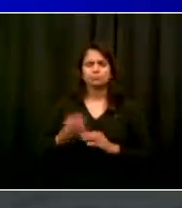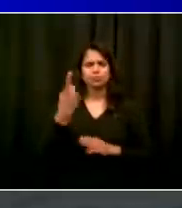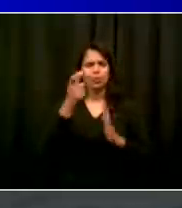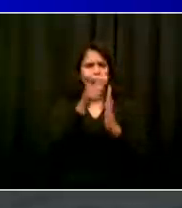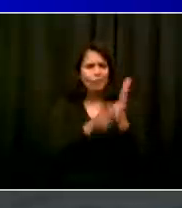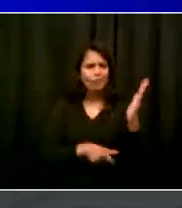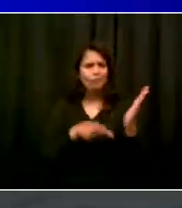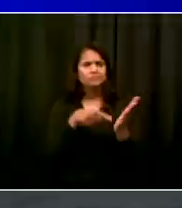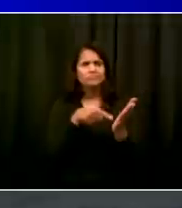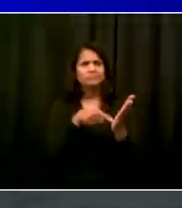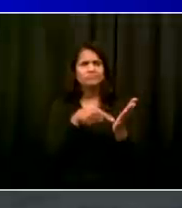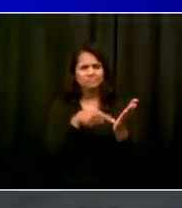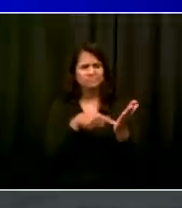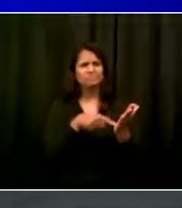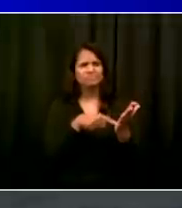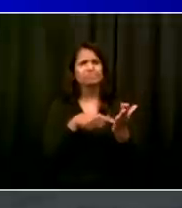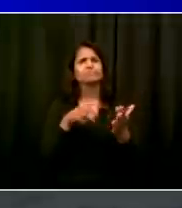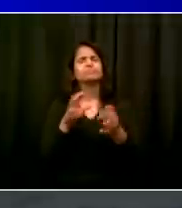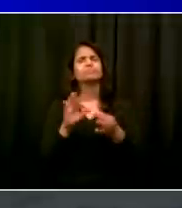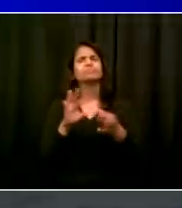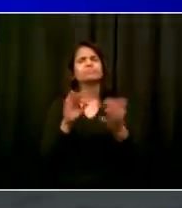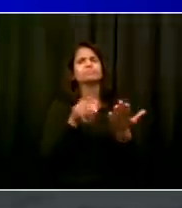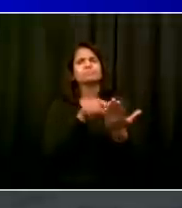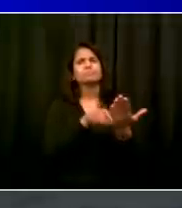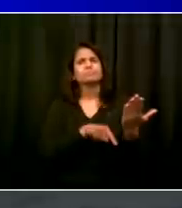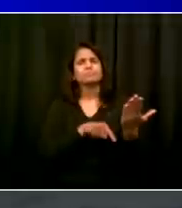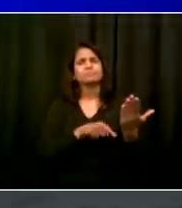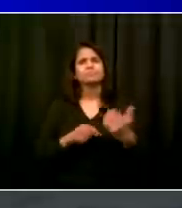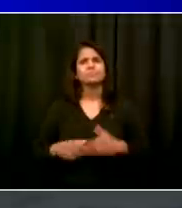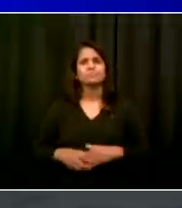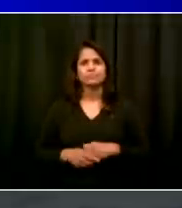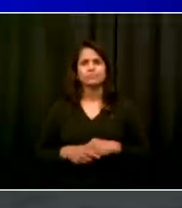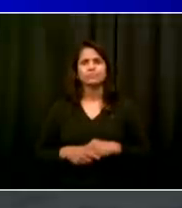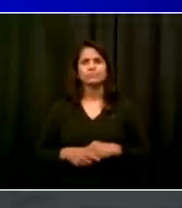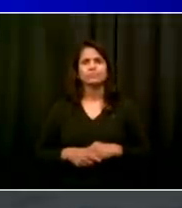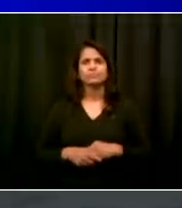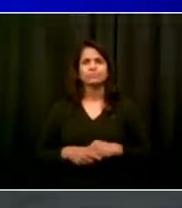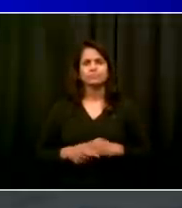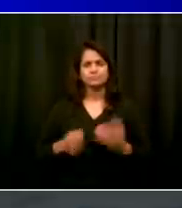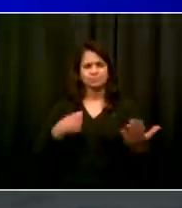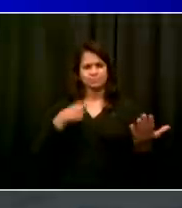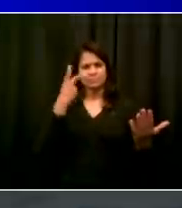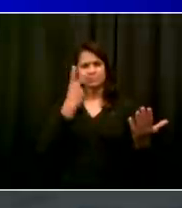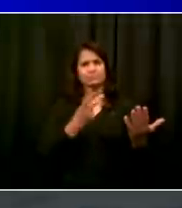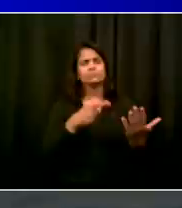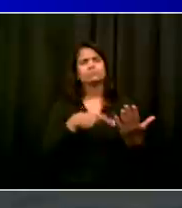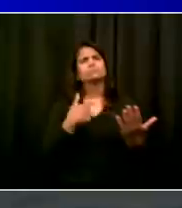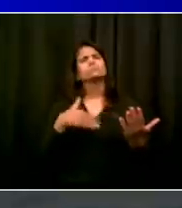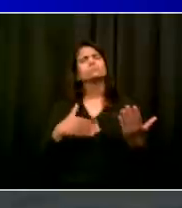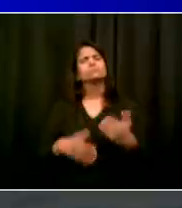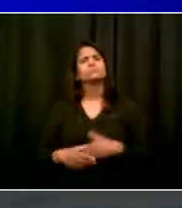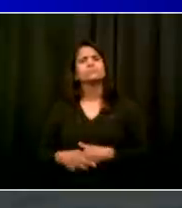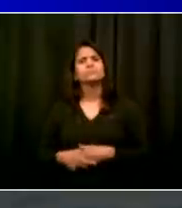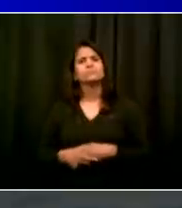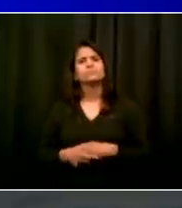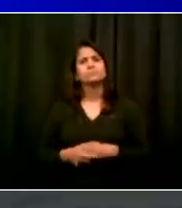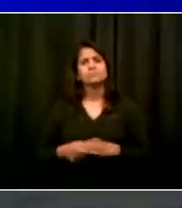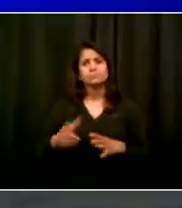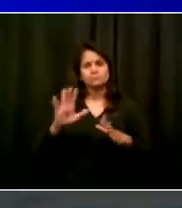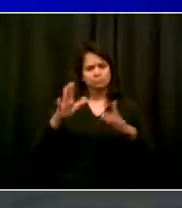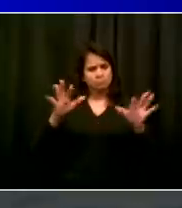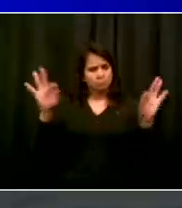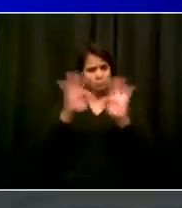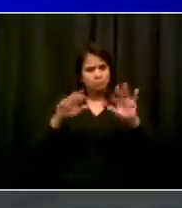straightforward op-ed about the importance of wearing masks, of getting following the rules, getting tested.